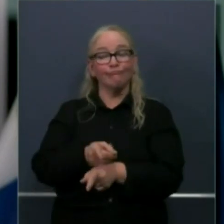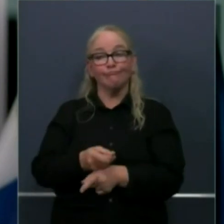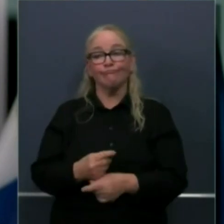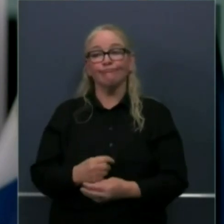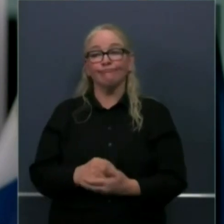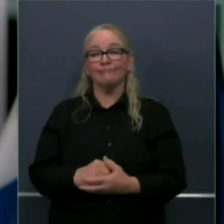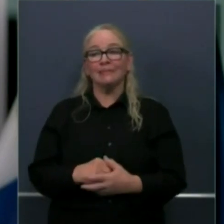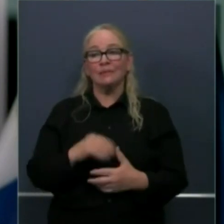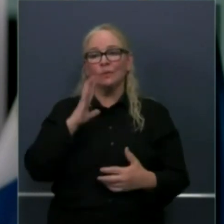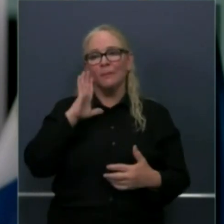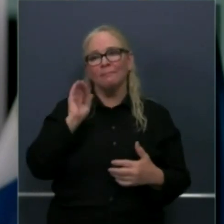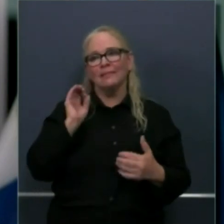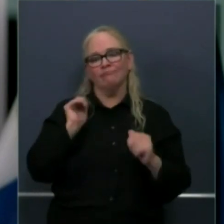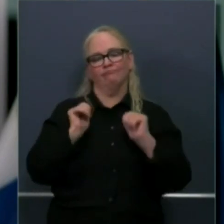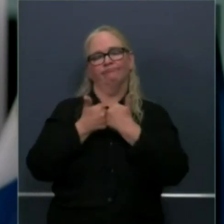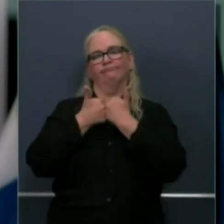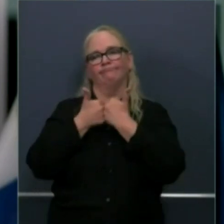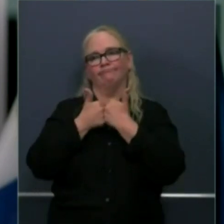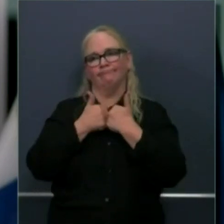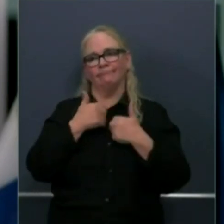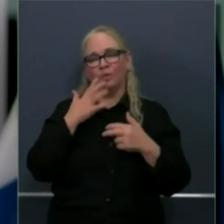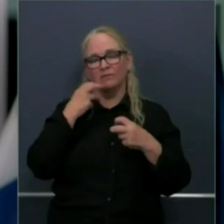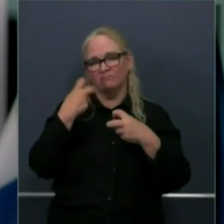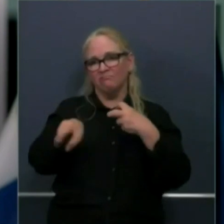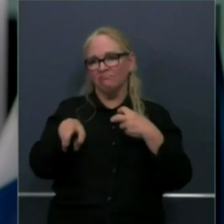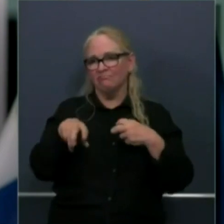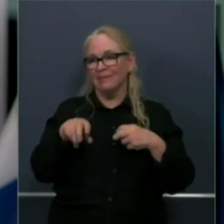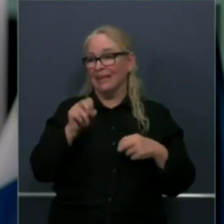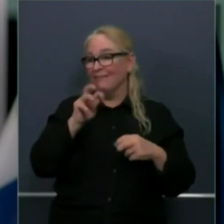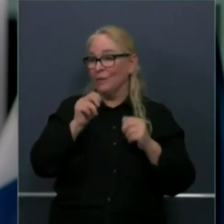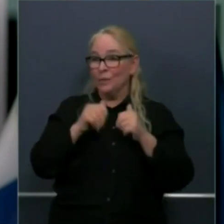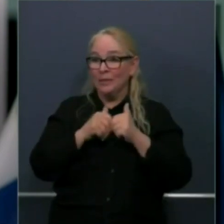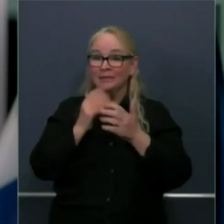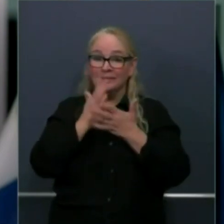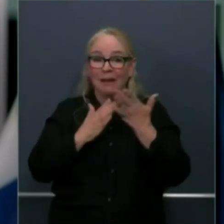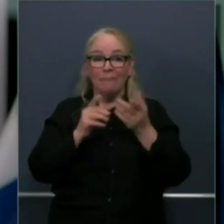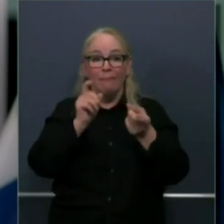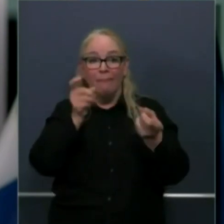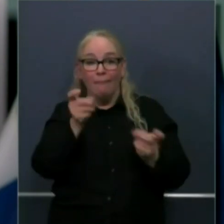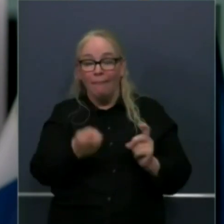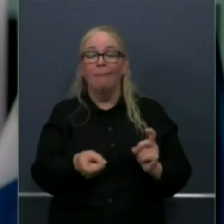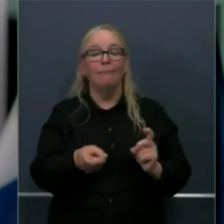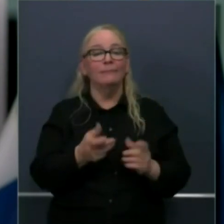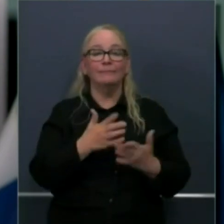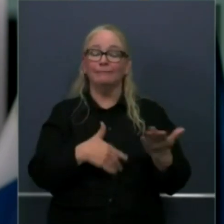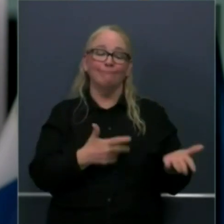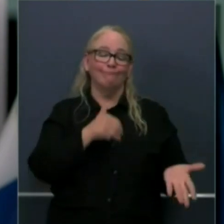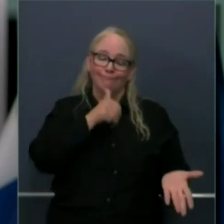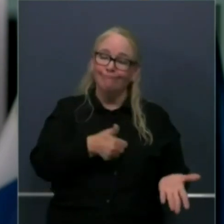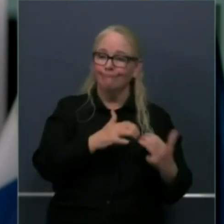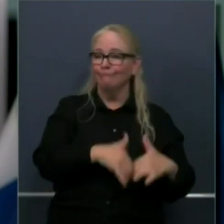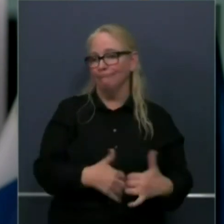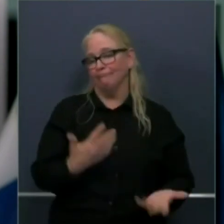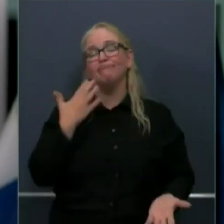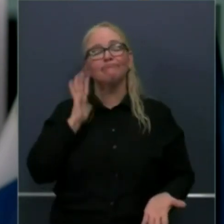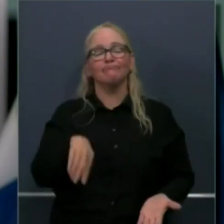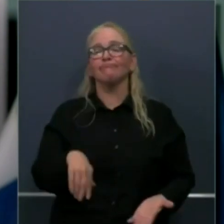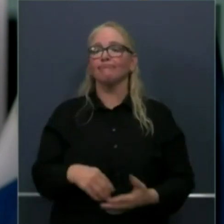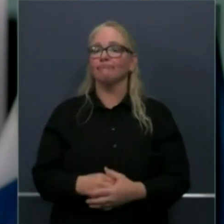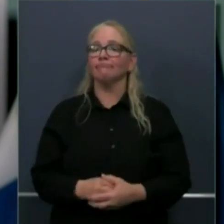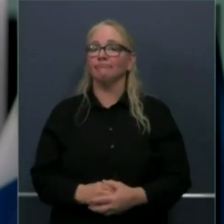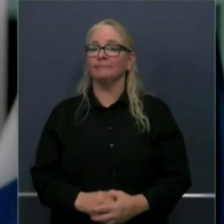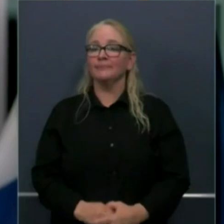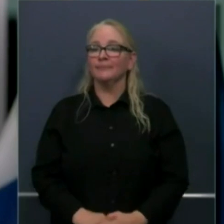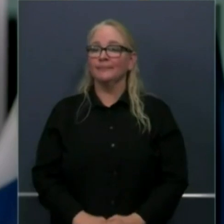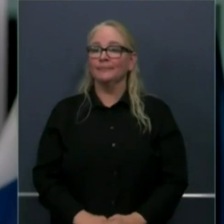very trying even with these modifications. And, yes, you're correct. There should be no pressure on the local officials down in L.A. or